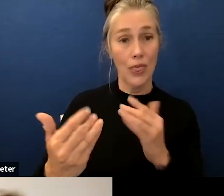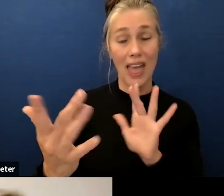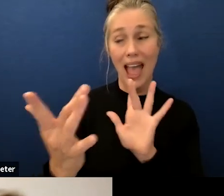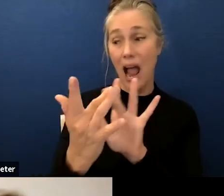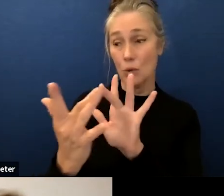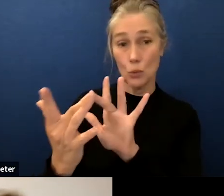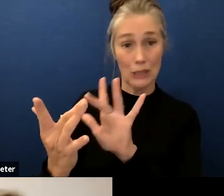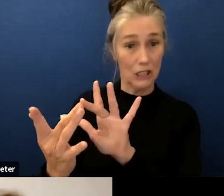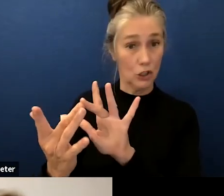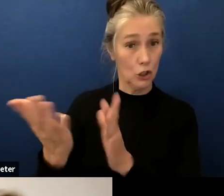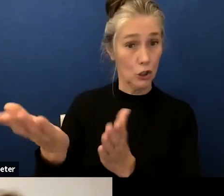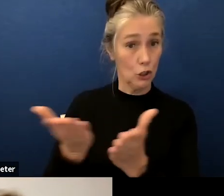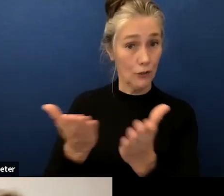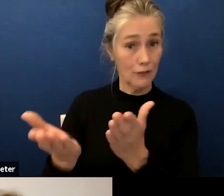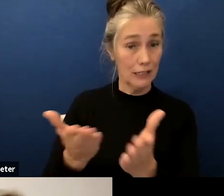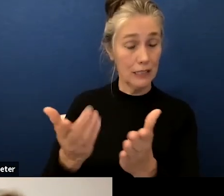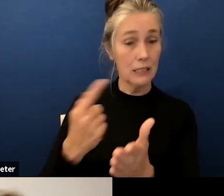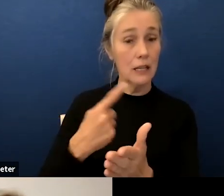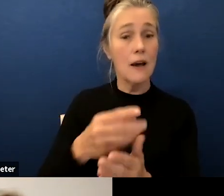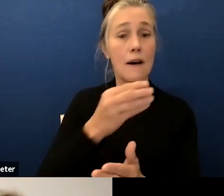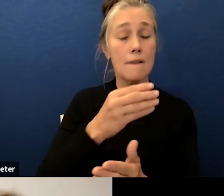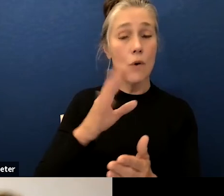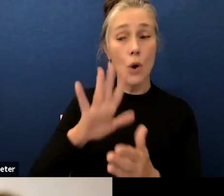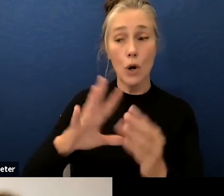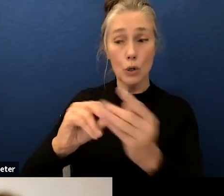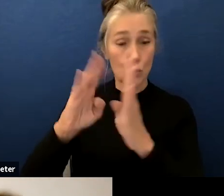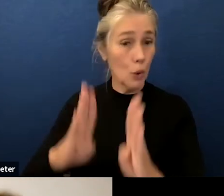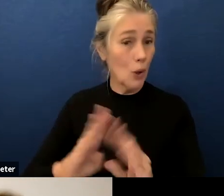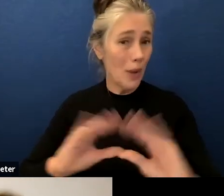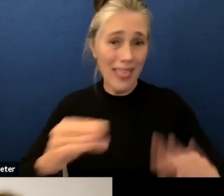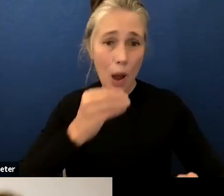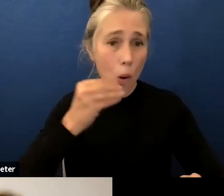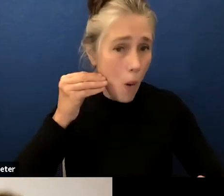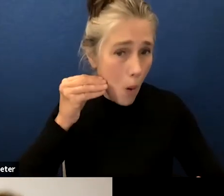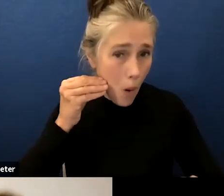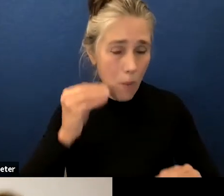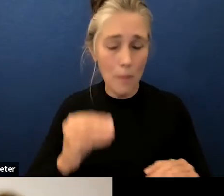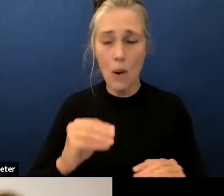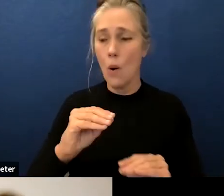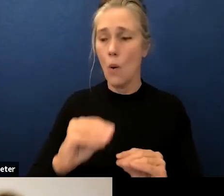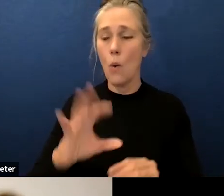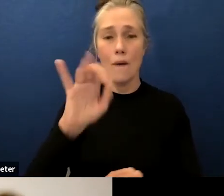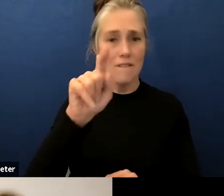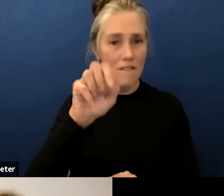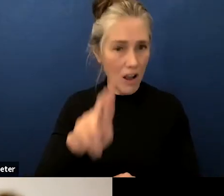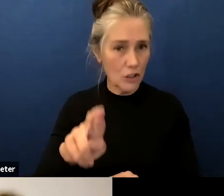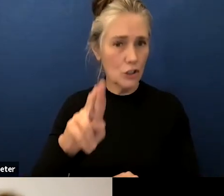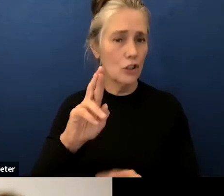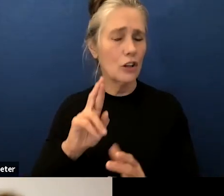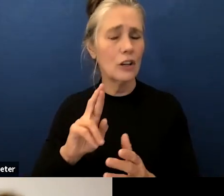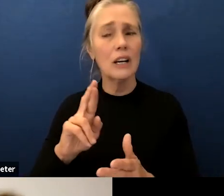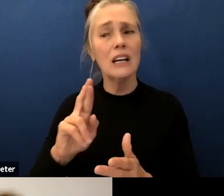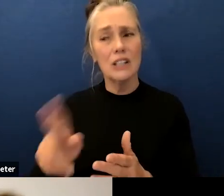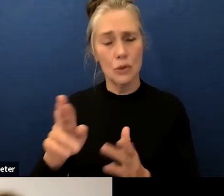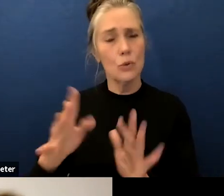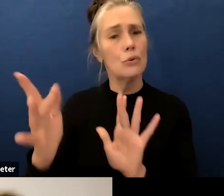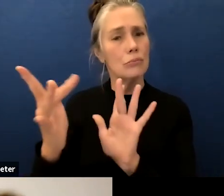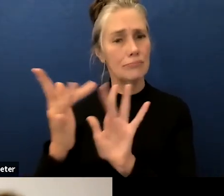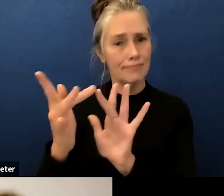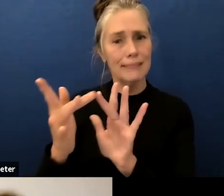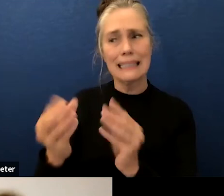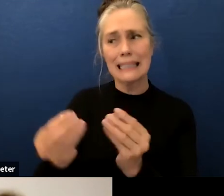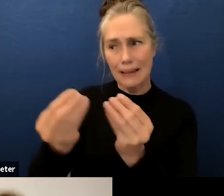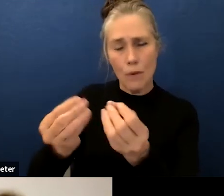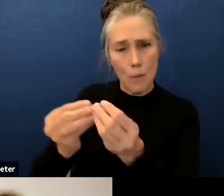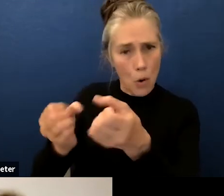students providing targeted outreach to our highest priority absentees this work allows us